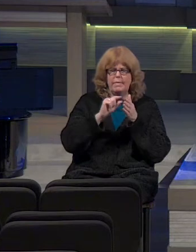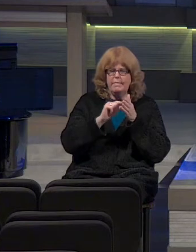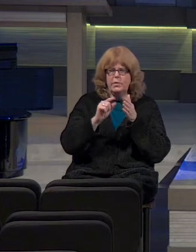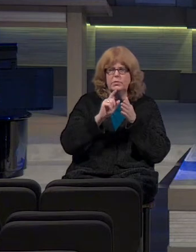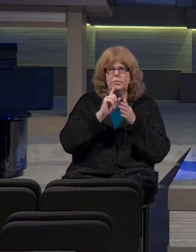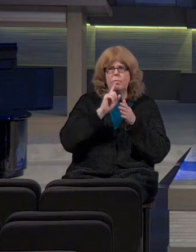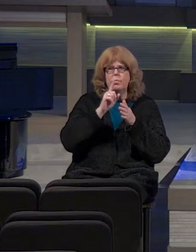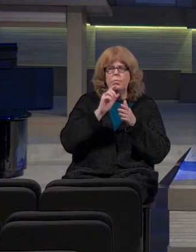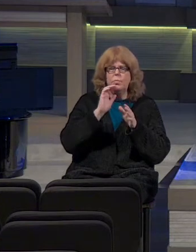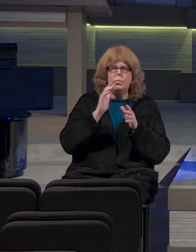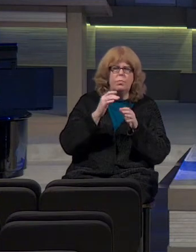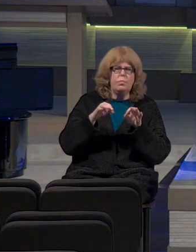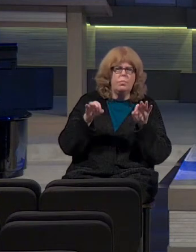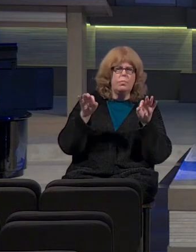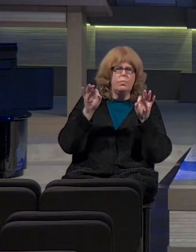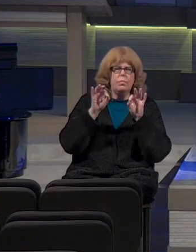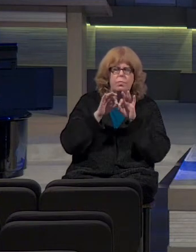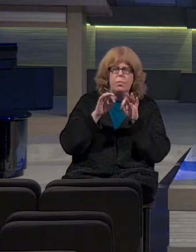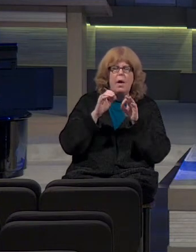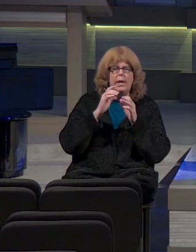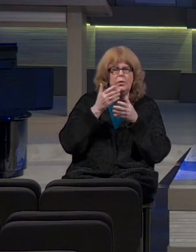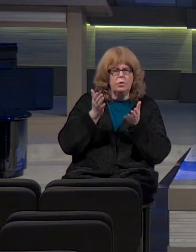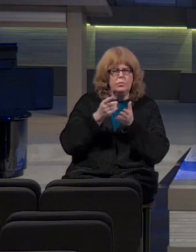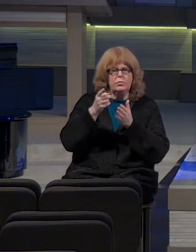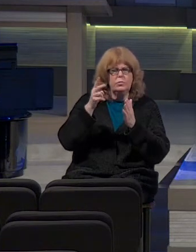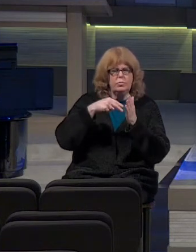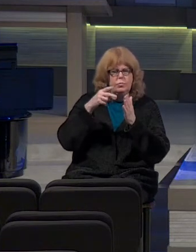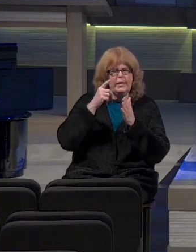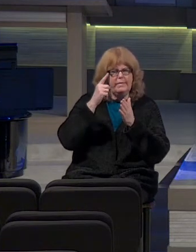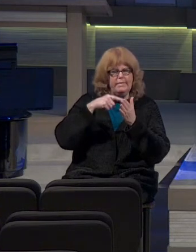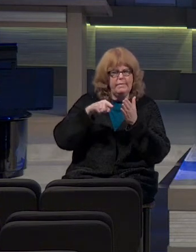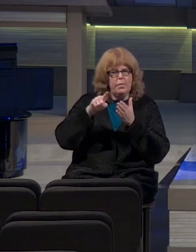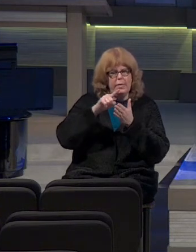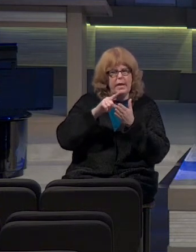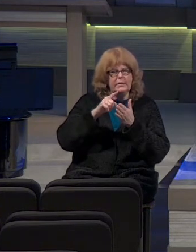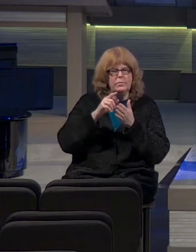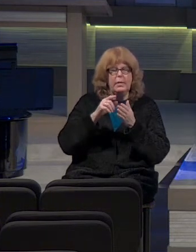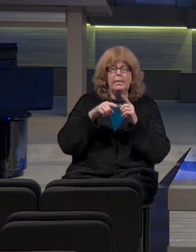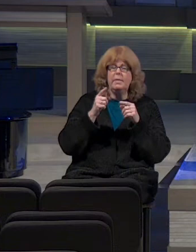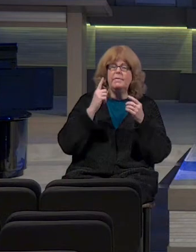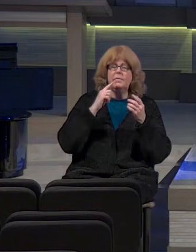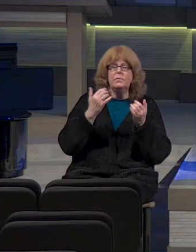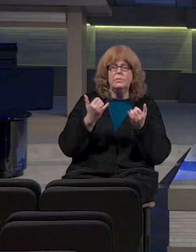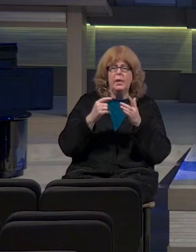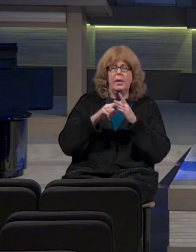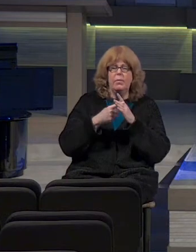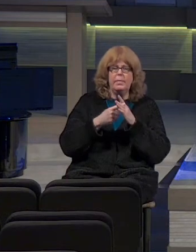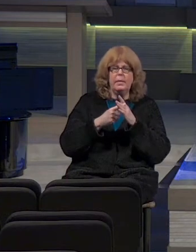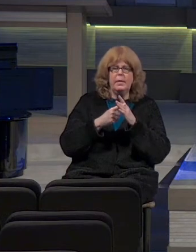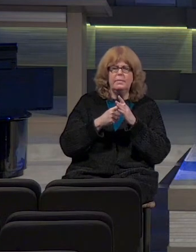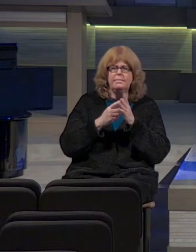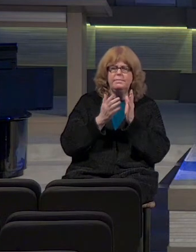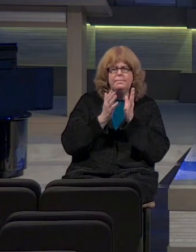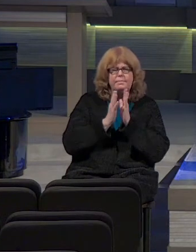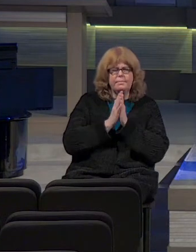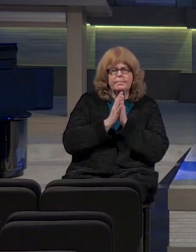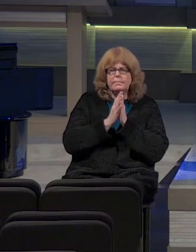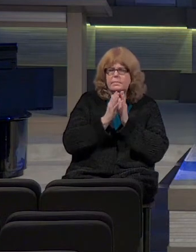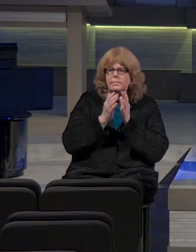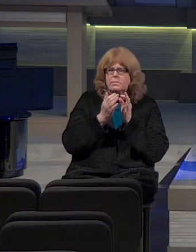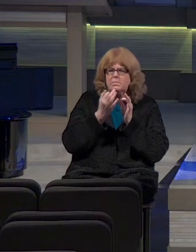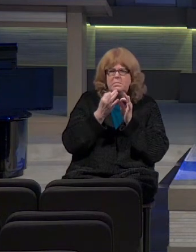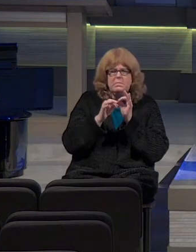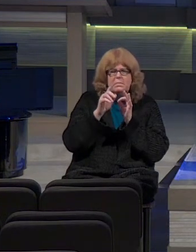striking, and I encourage you to read that for next week and get ready. But for today as we begin, I just want to ask a simple question.